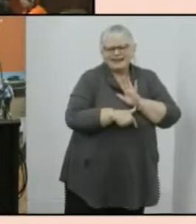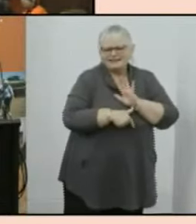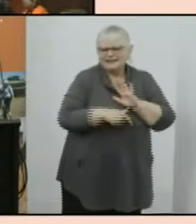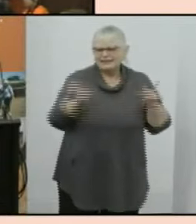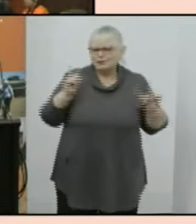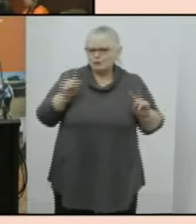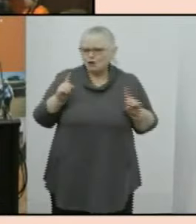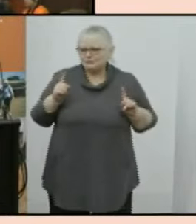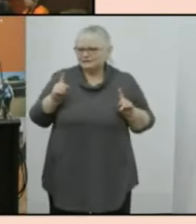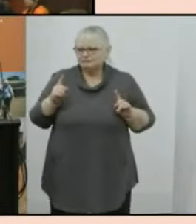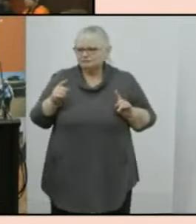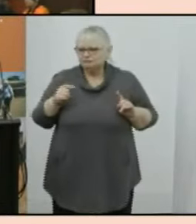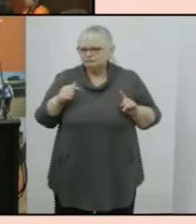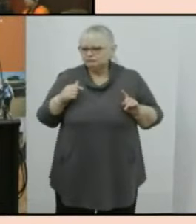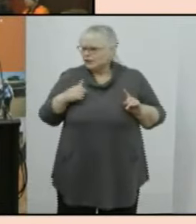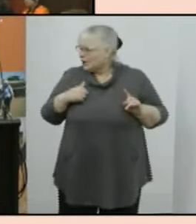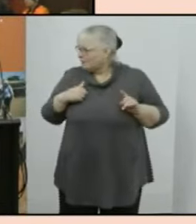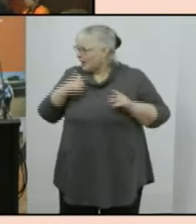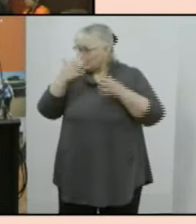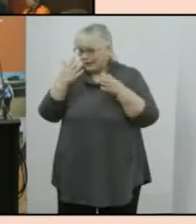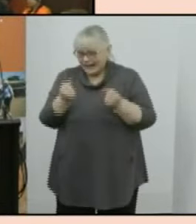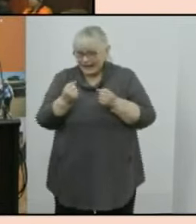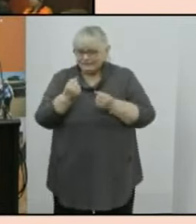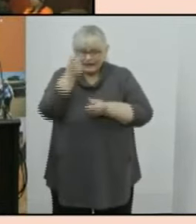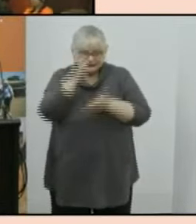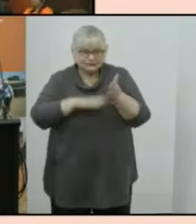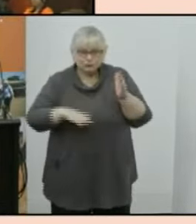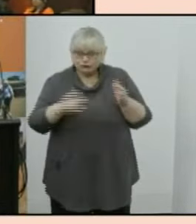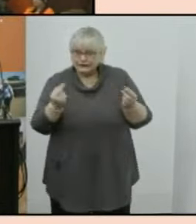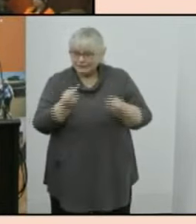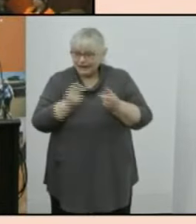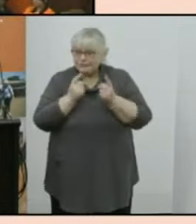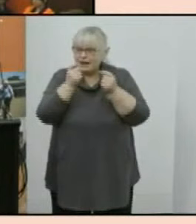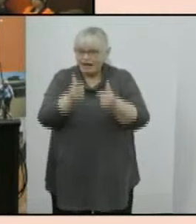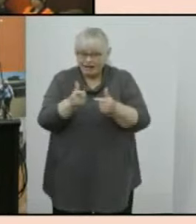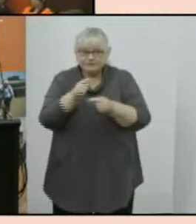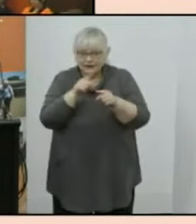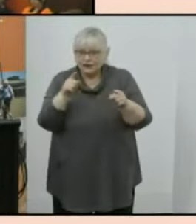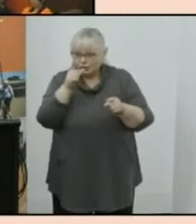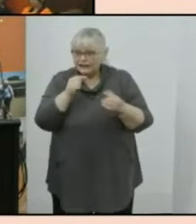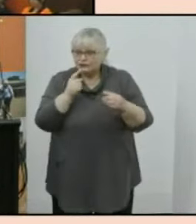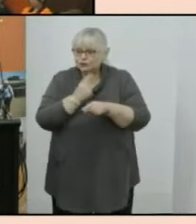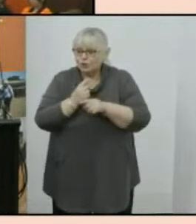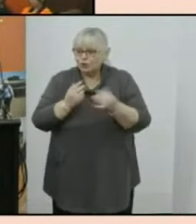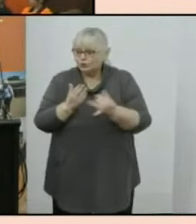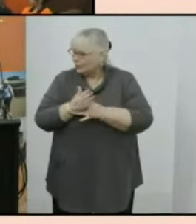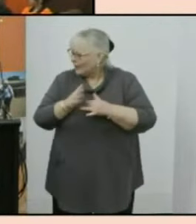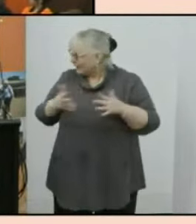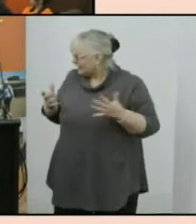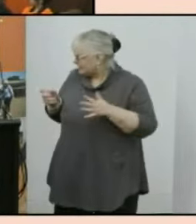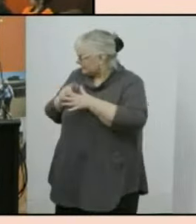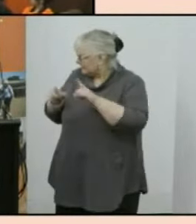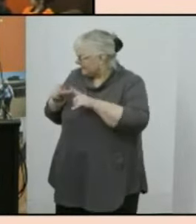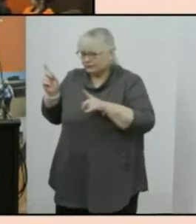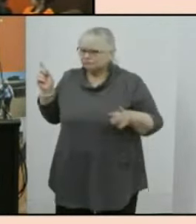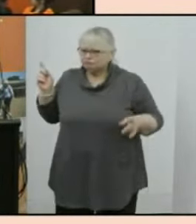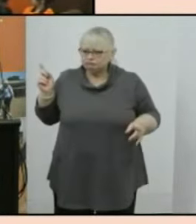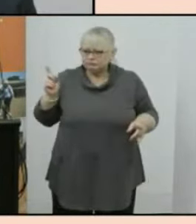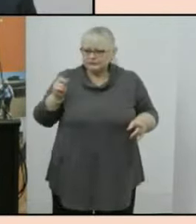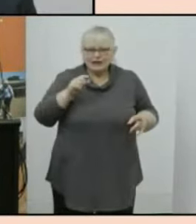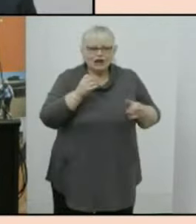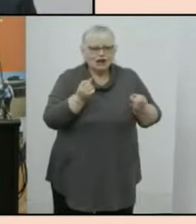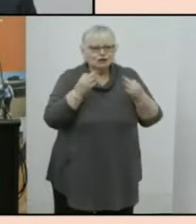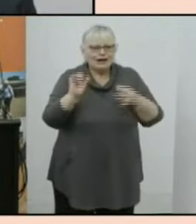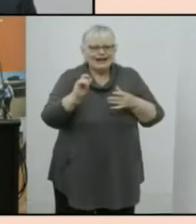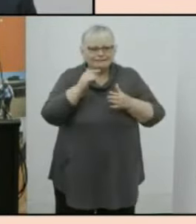i've been given but we do have experts available after the meeting who can talk you through that unless david you're full bottle on that